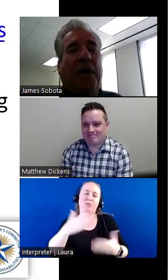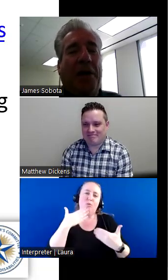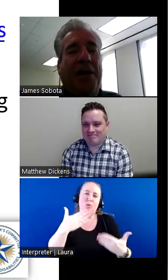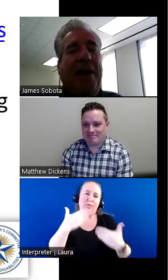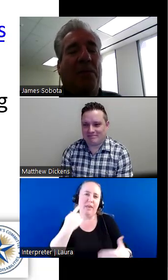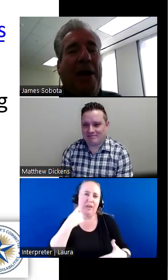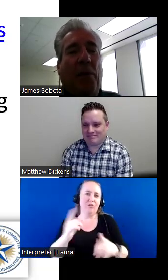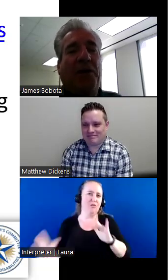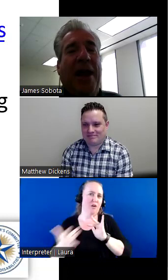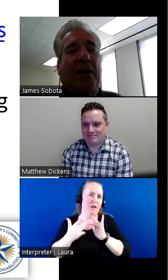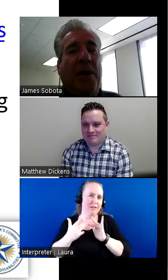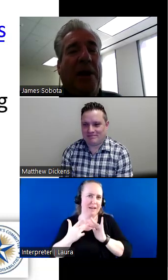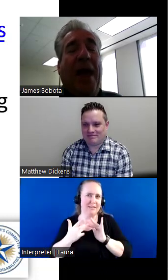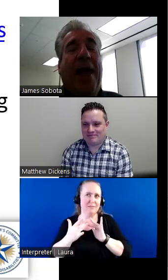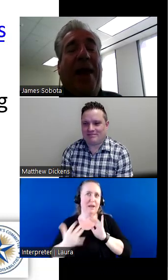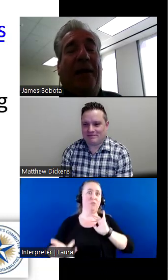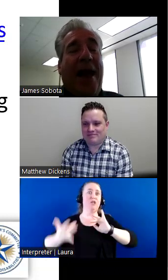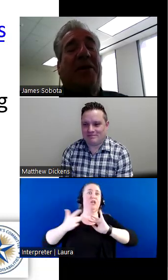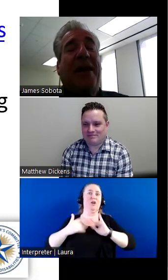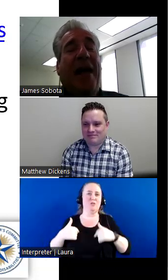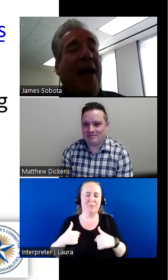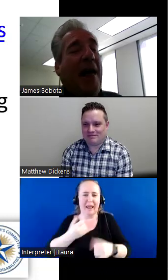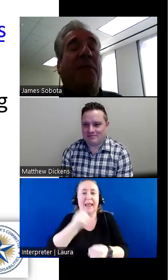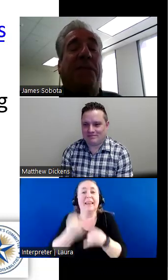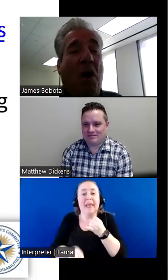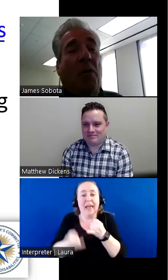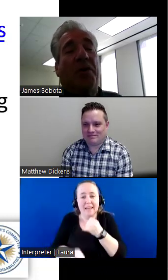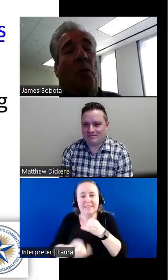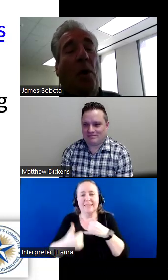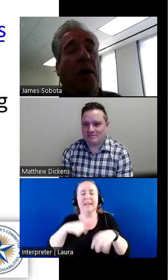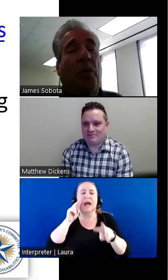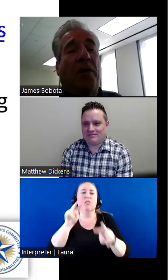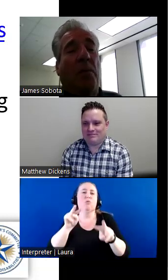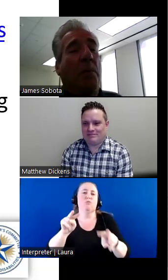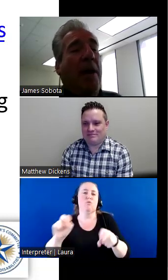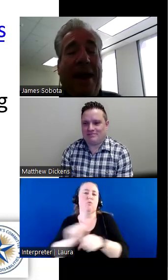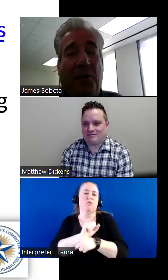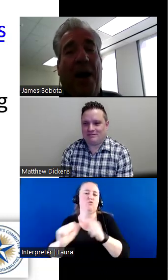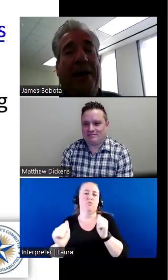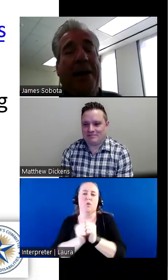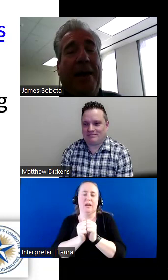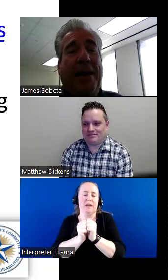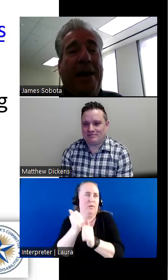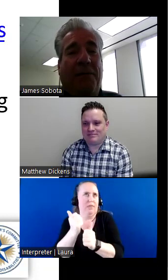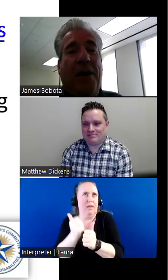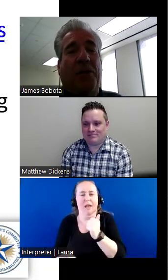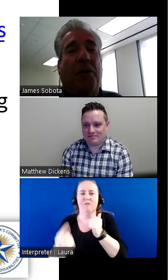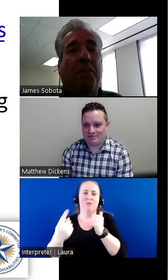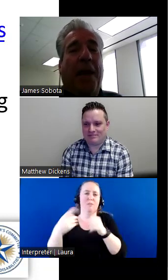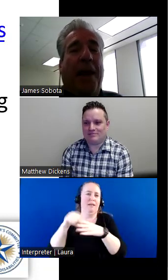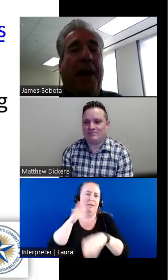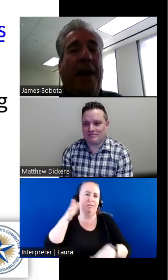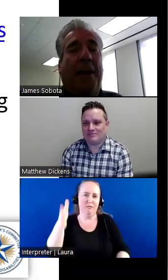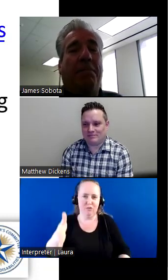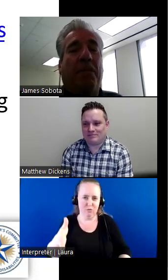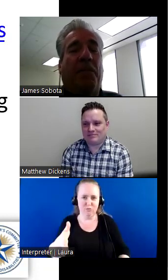contacting me and reaching out to me. And lastly, I look forward to work with everybody in the future